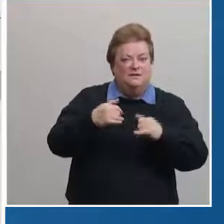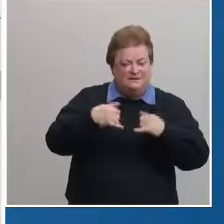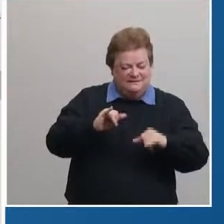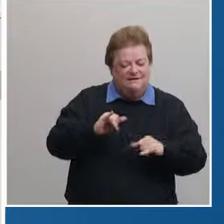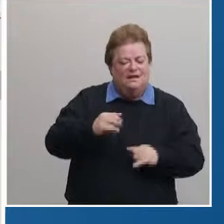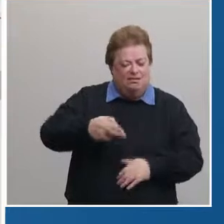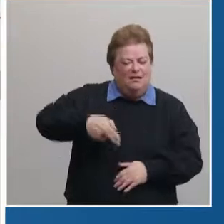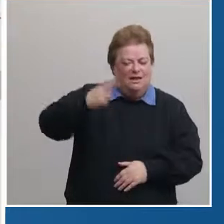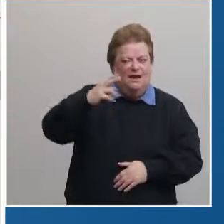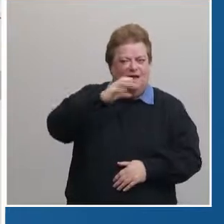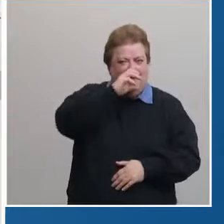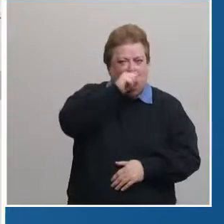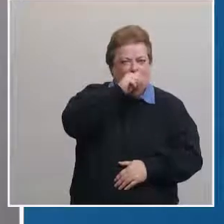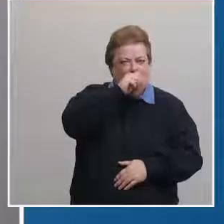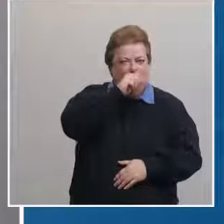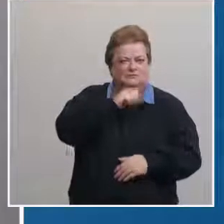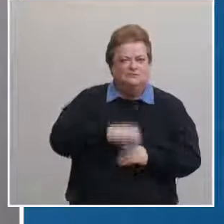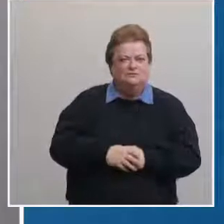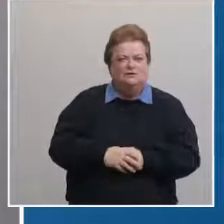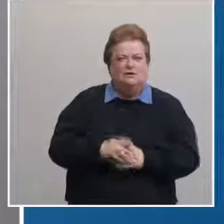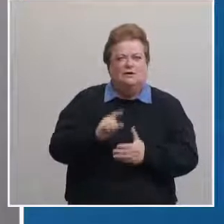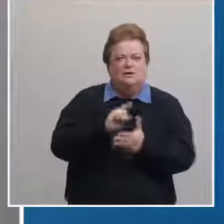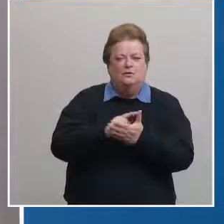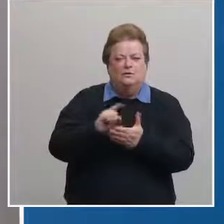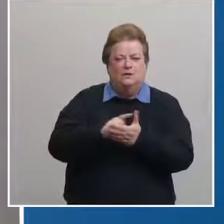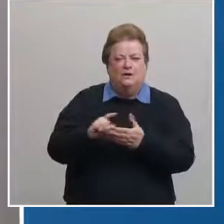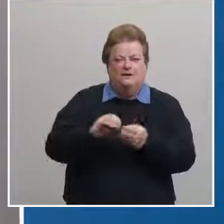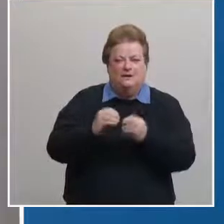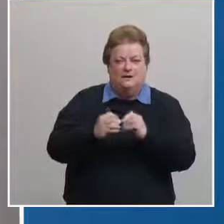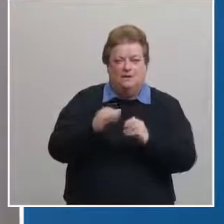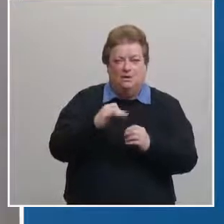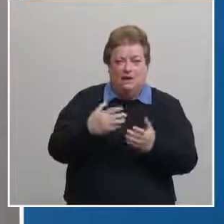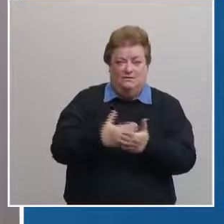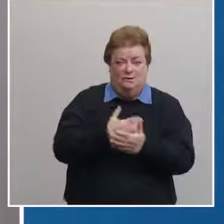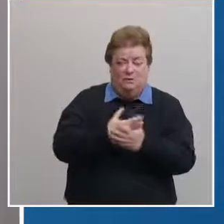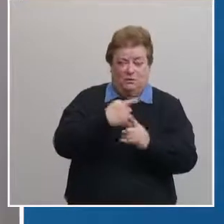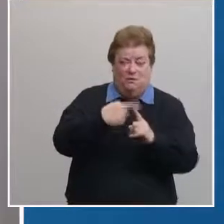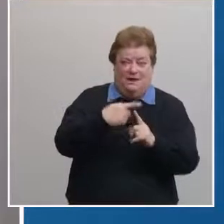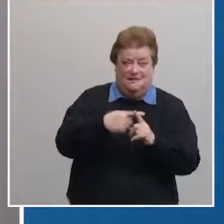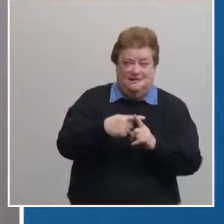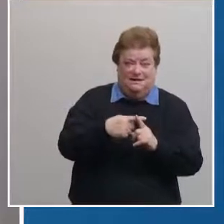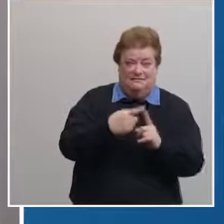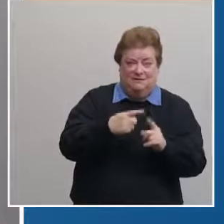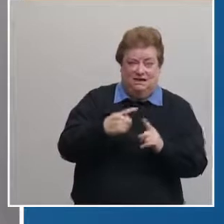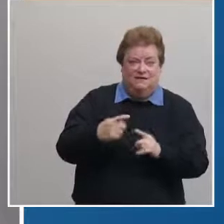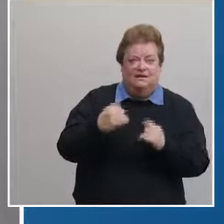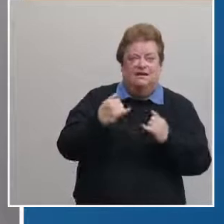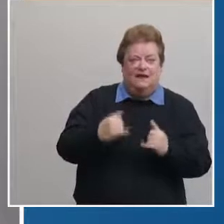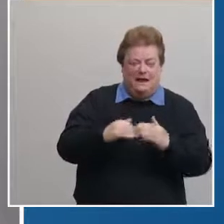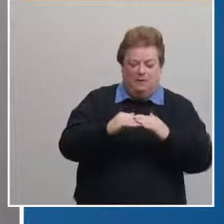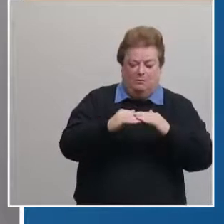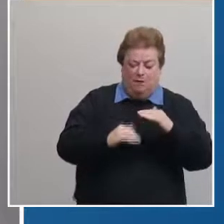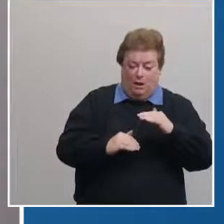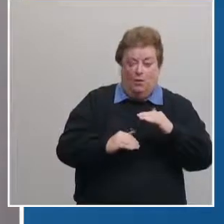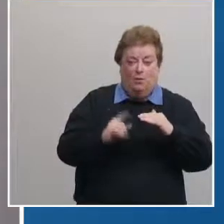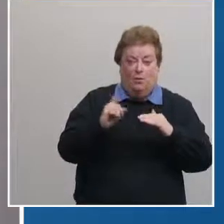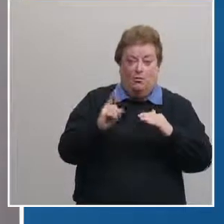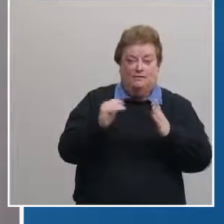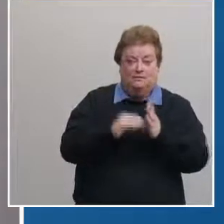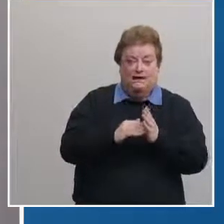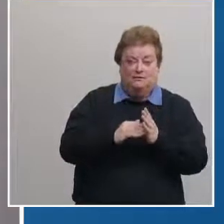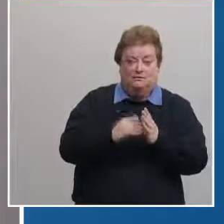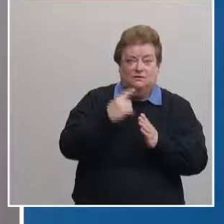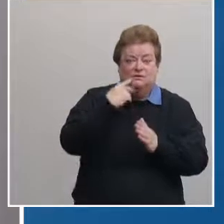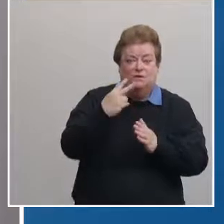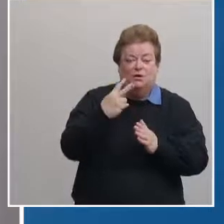orange for this week the weekly number of new positive covid19 cases has now been below one thousand